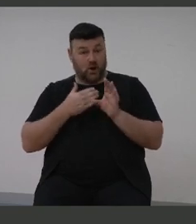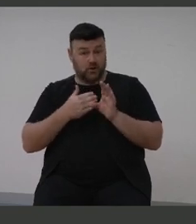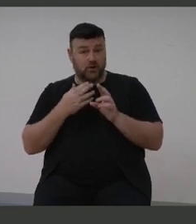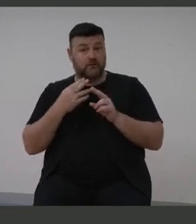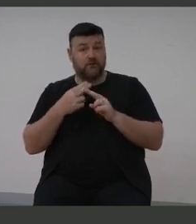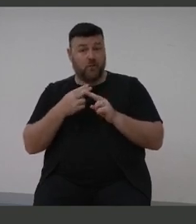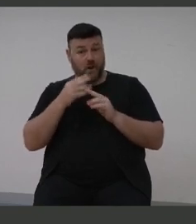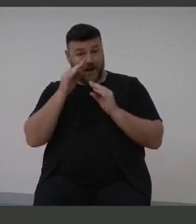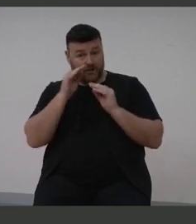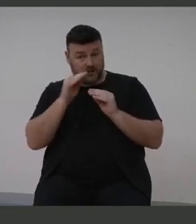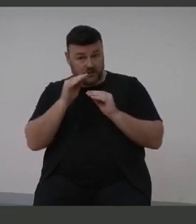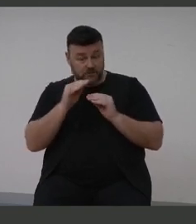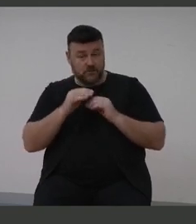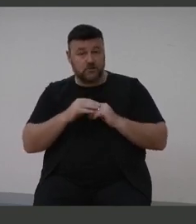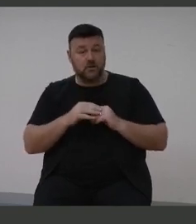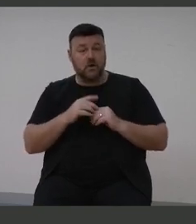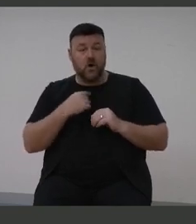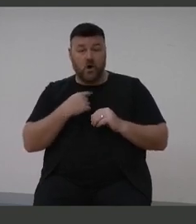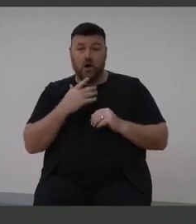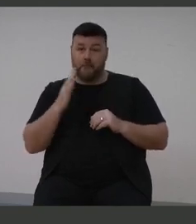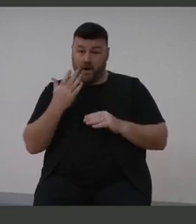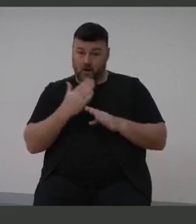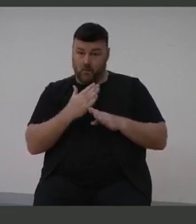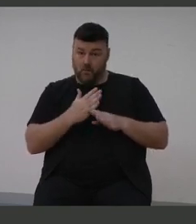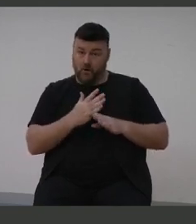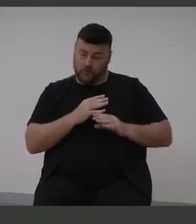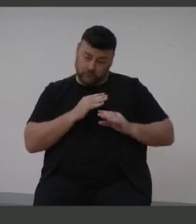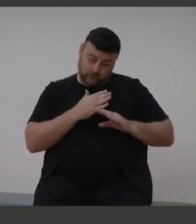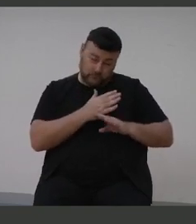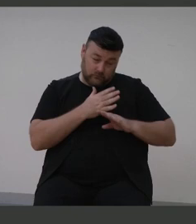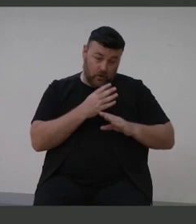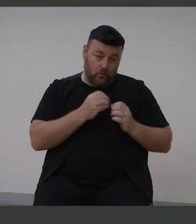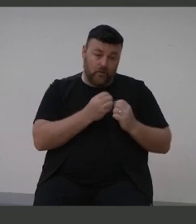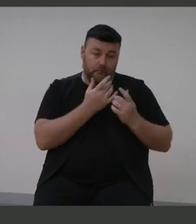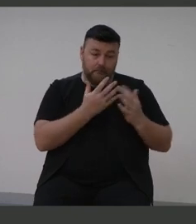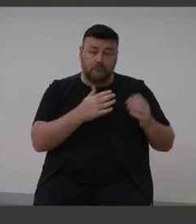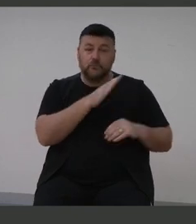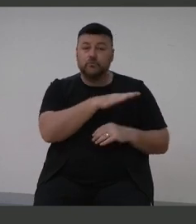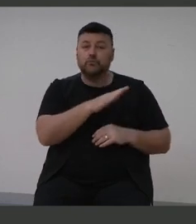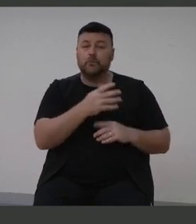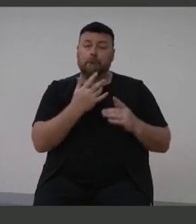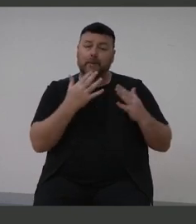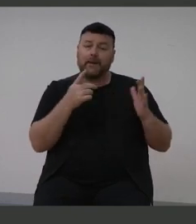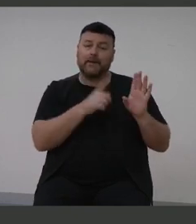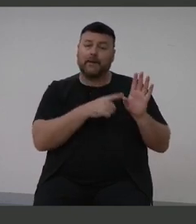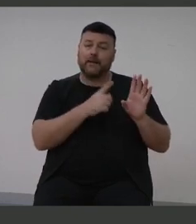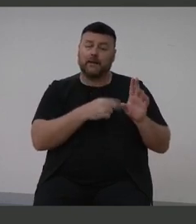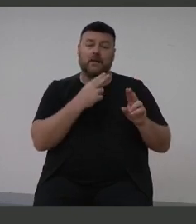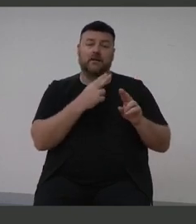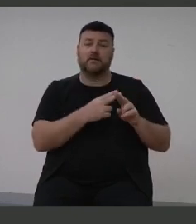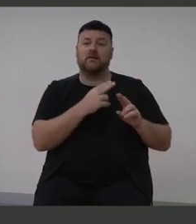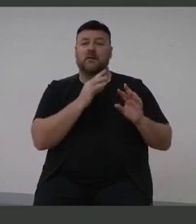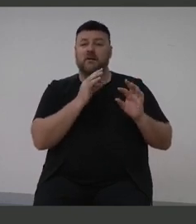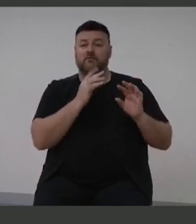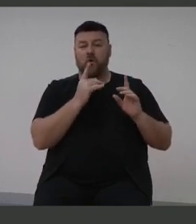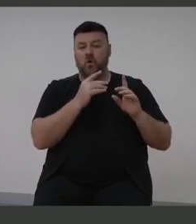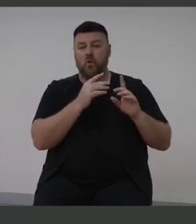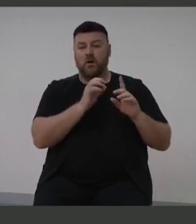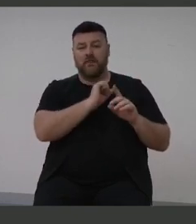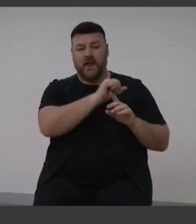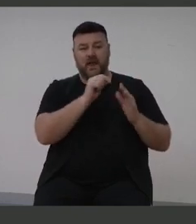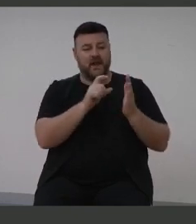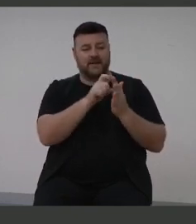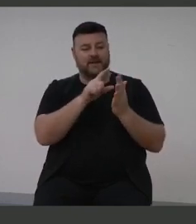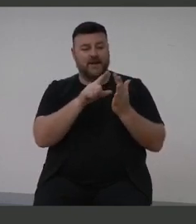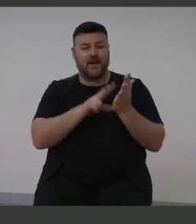worked intensively with young children for many, many years, particularly in the area of developmental disorders, have done